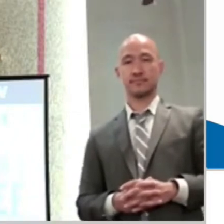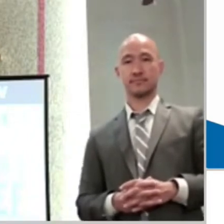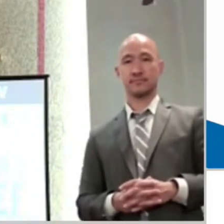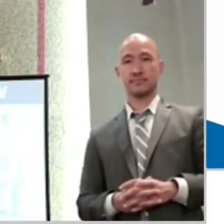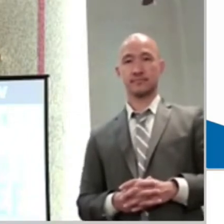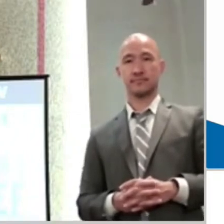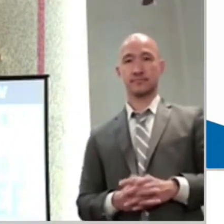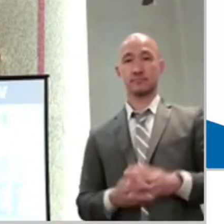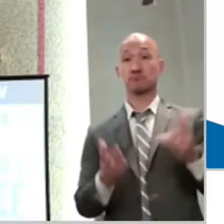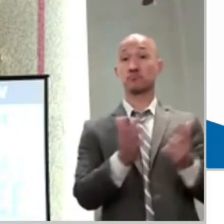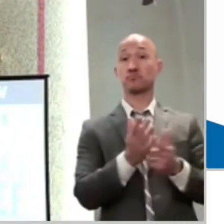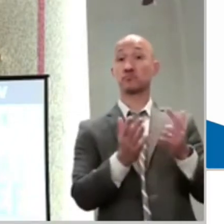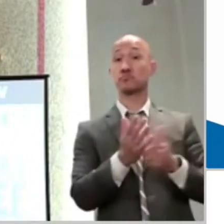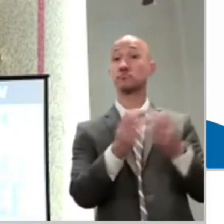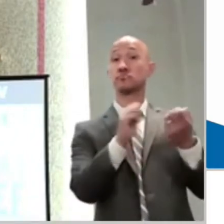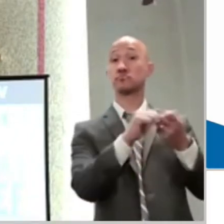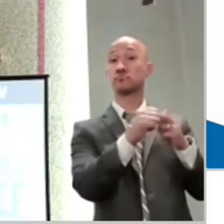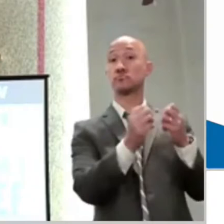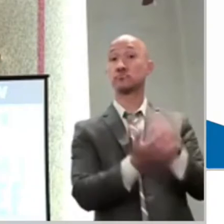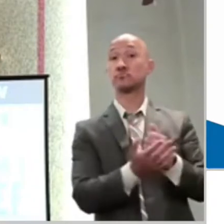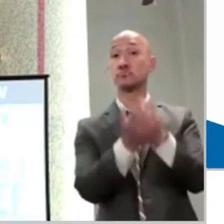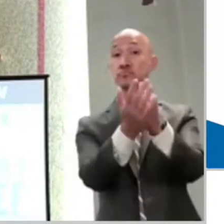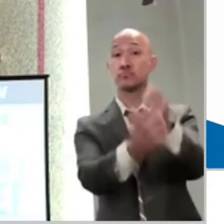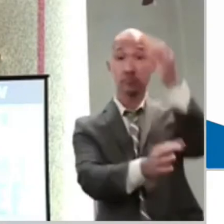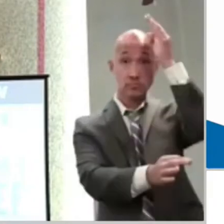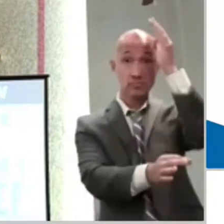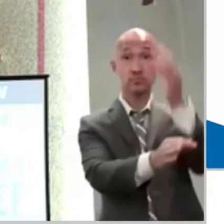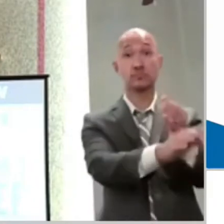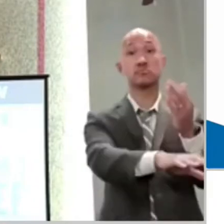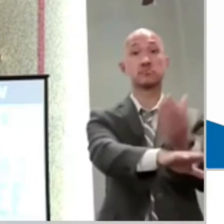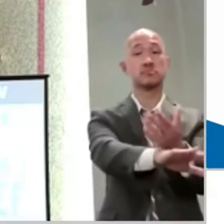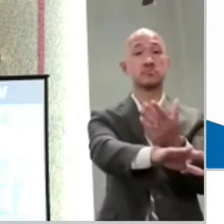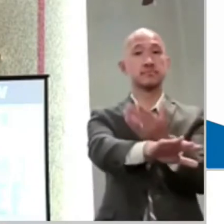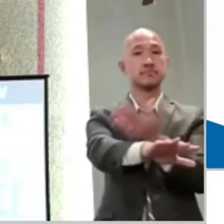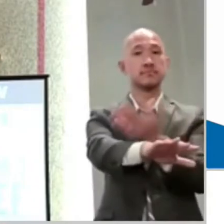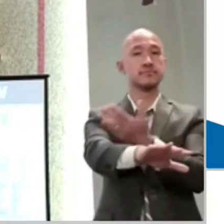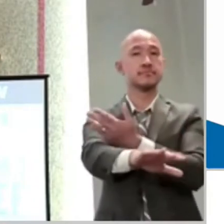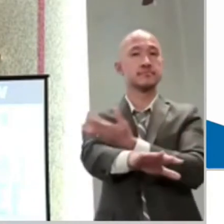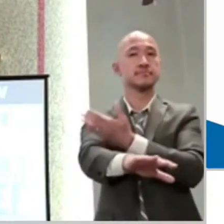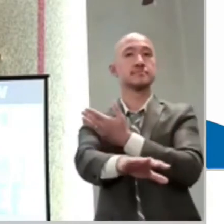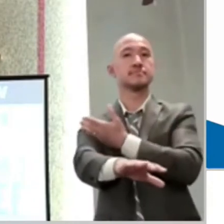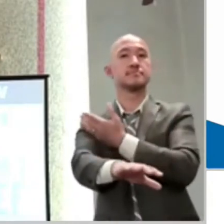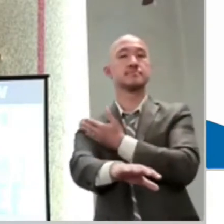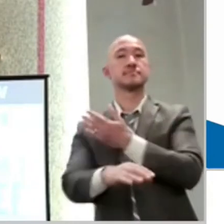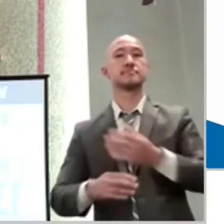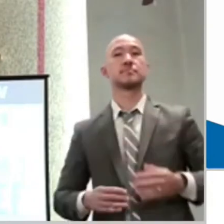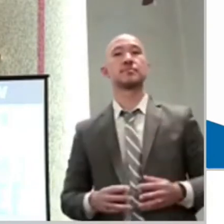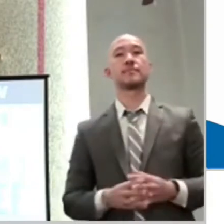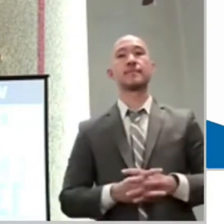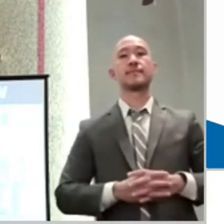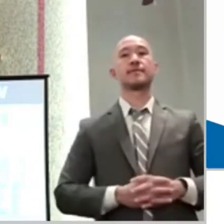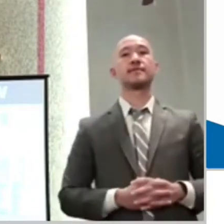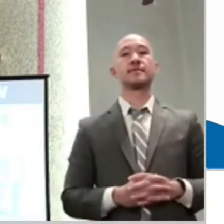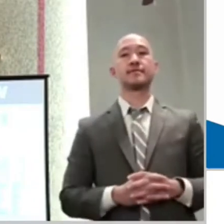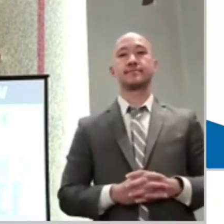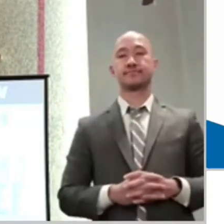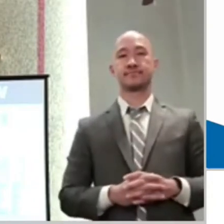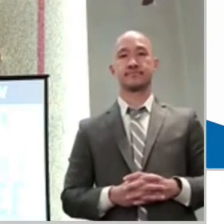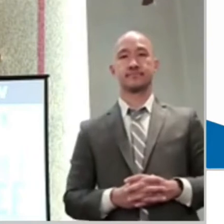So, you know, God, I've been reading through Jeremiah and Ezekiel lately as I'm doing the